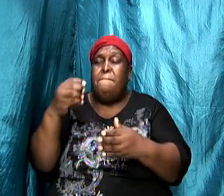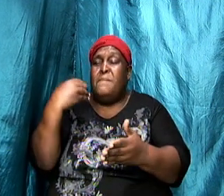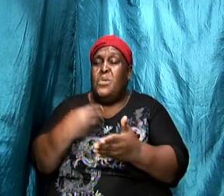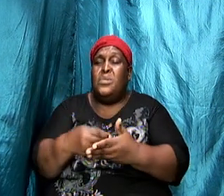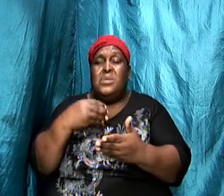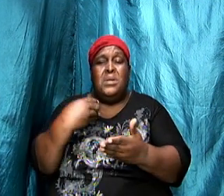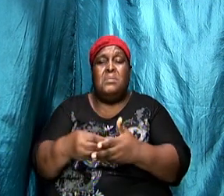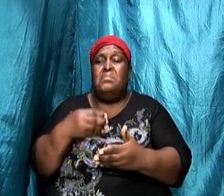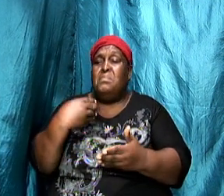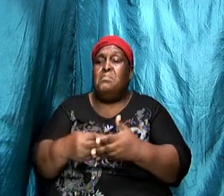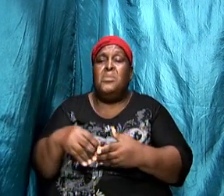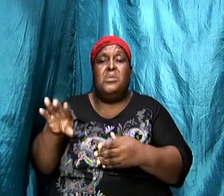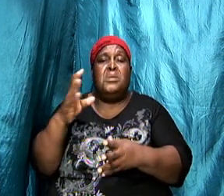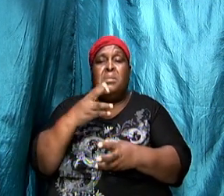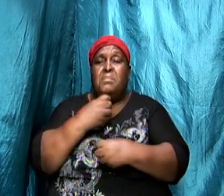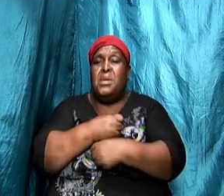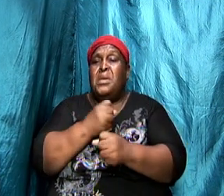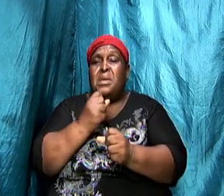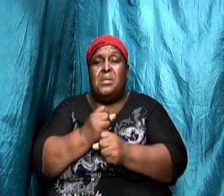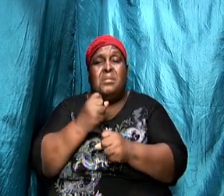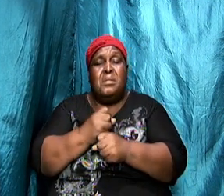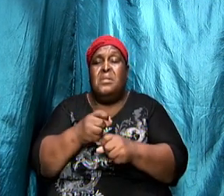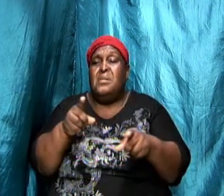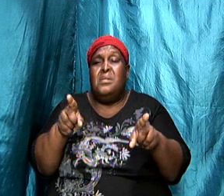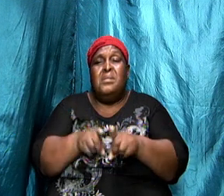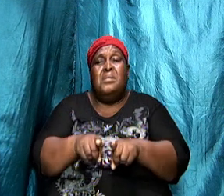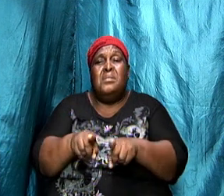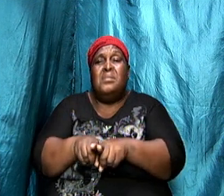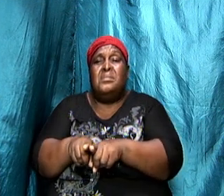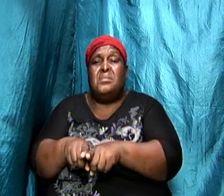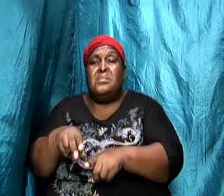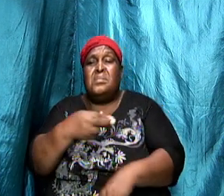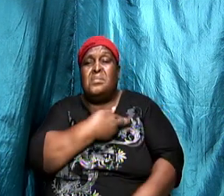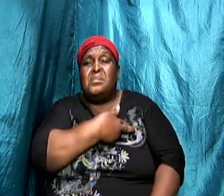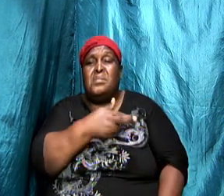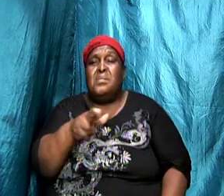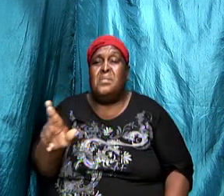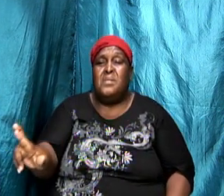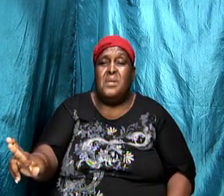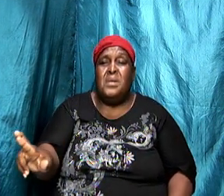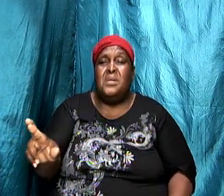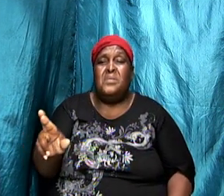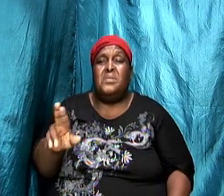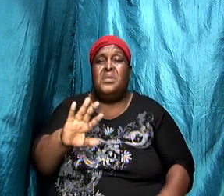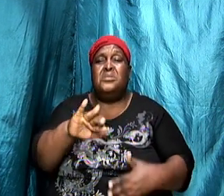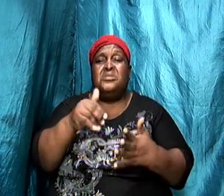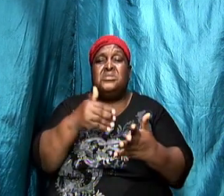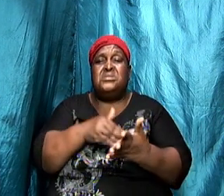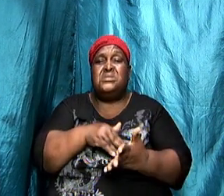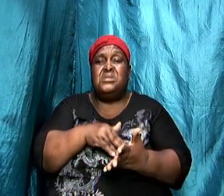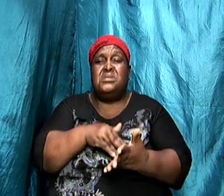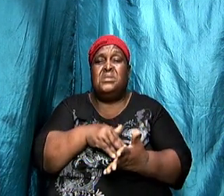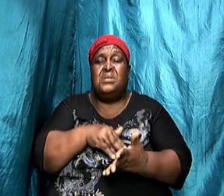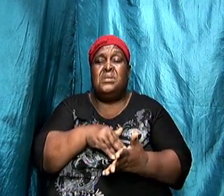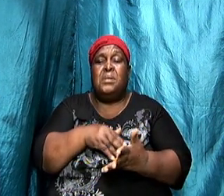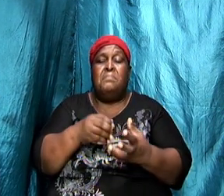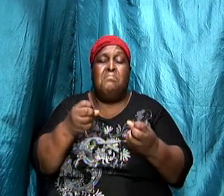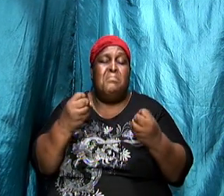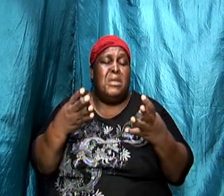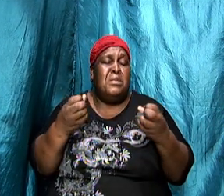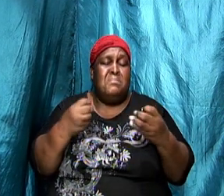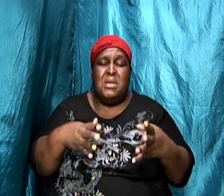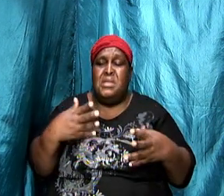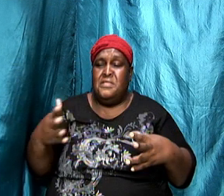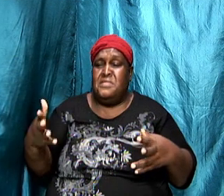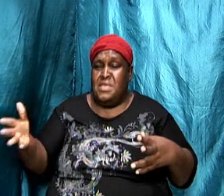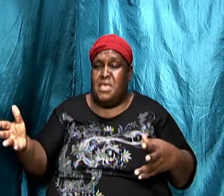being made but it was also a religious center so a lot of things was happening for